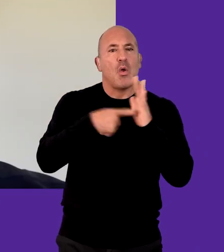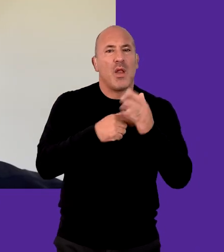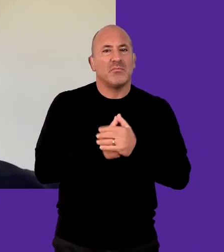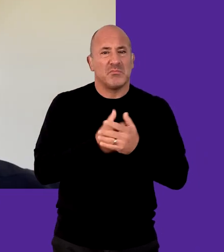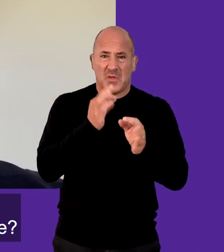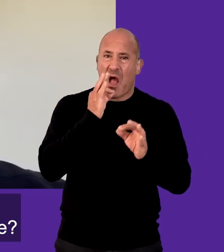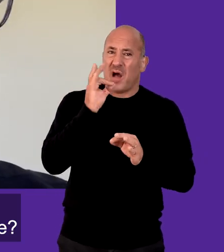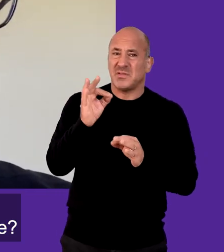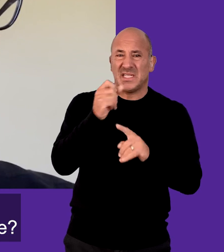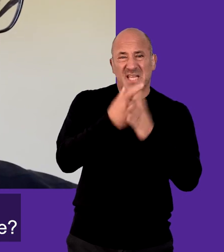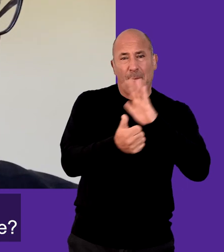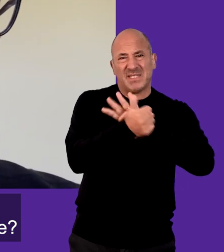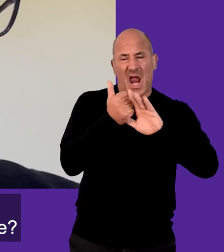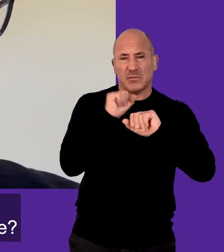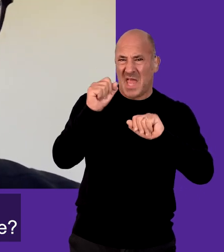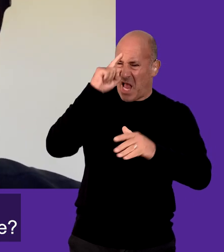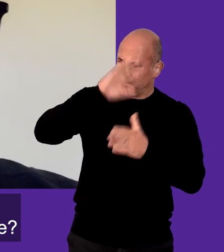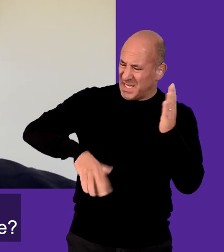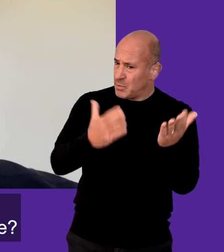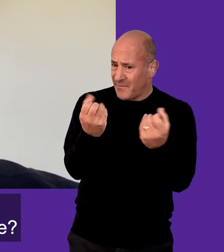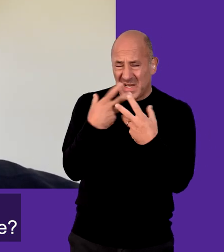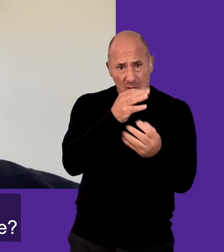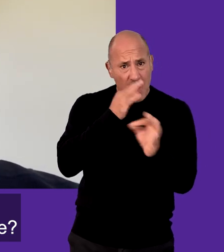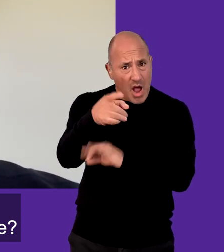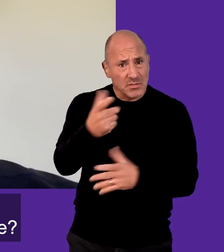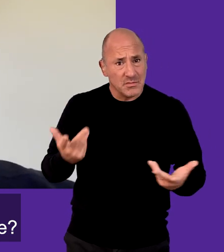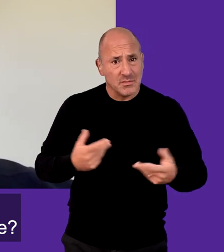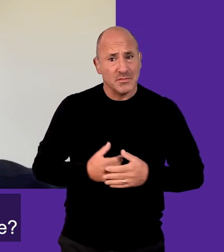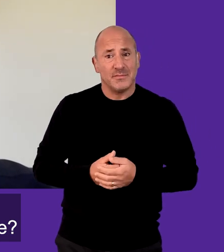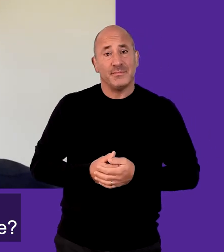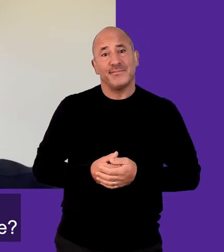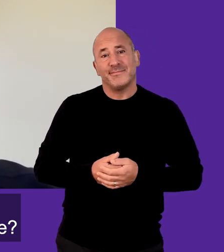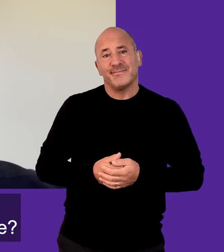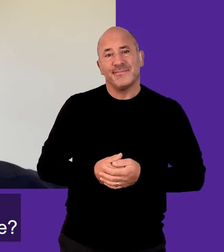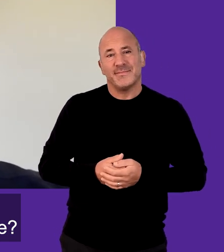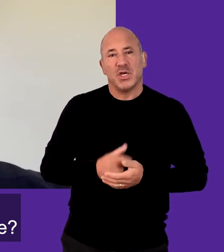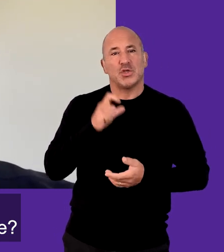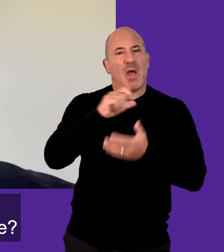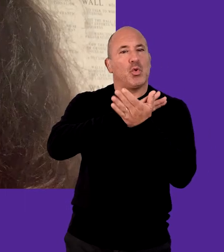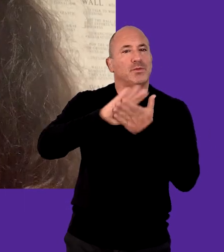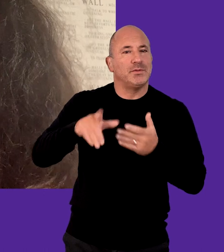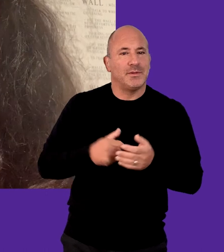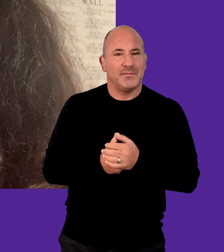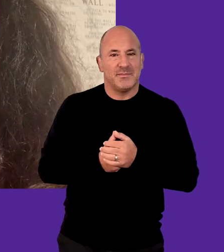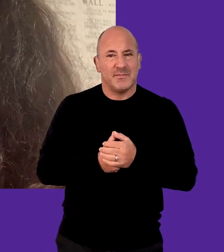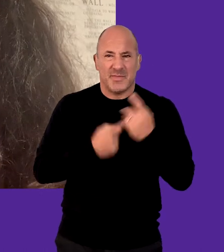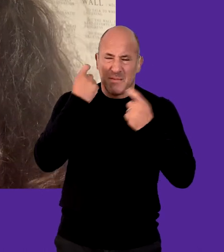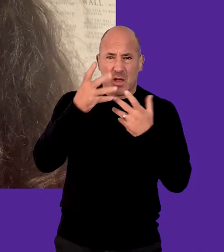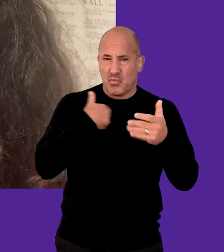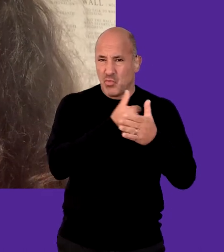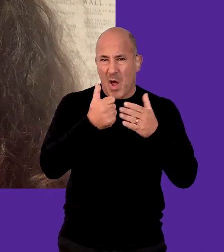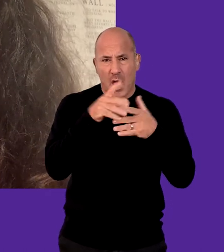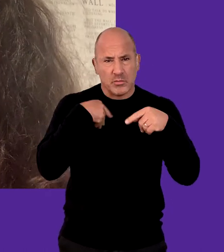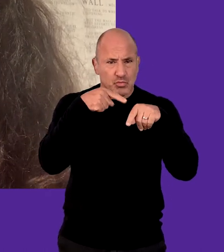Jack Thorne Do you ask for feedback from disabled talent about their experience? Sherry Lee Kate Houston